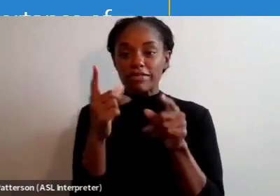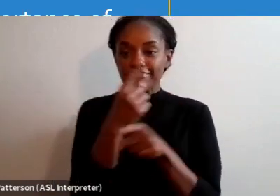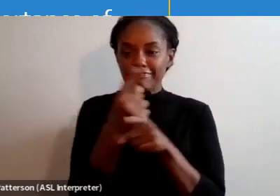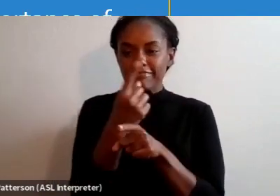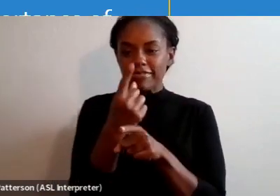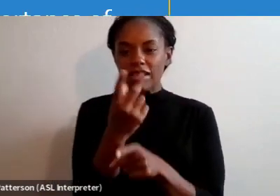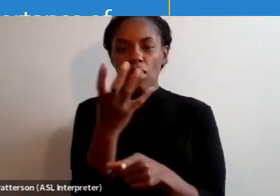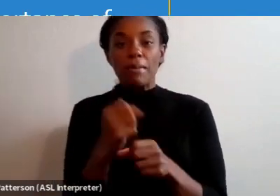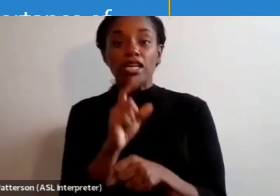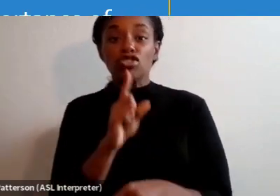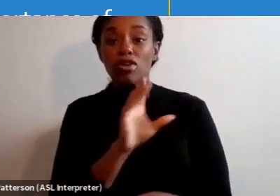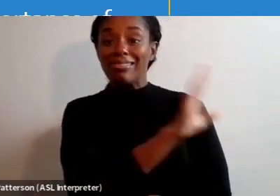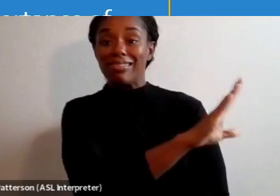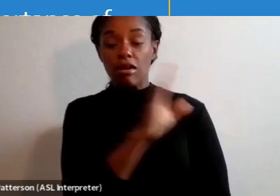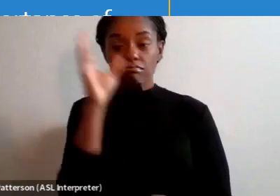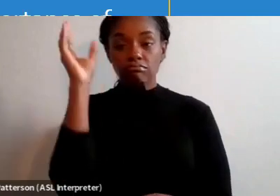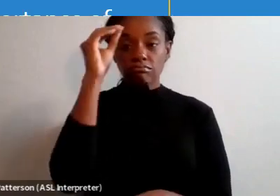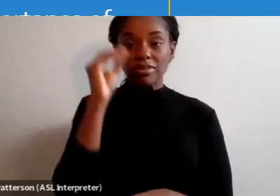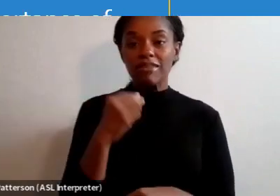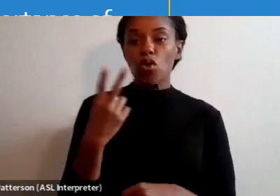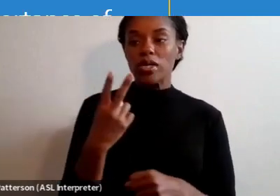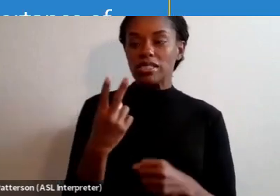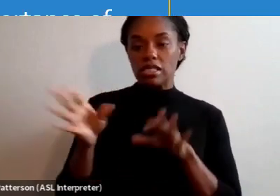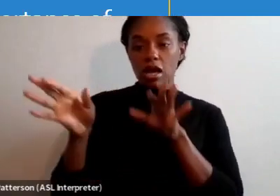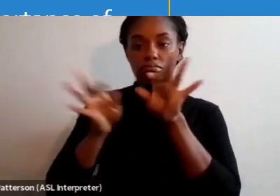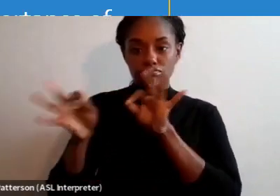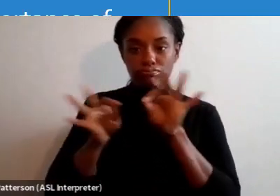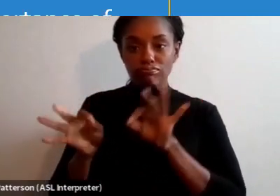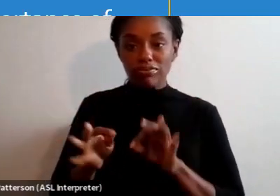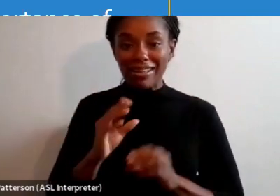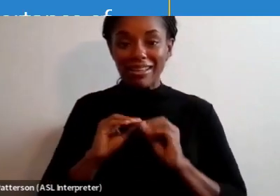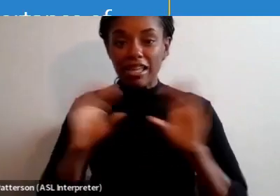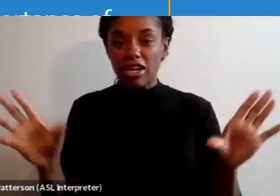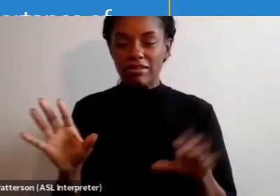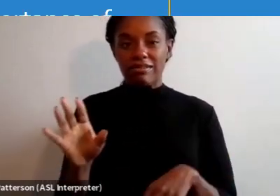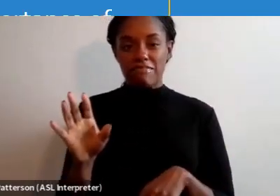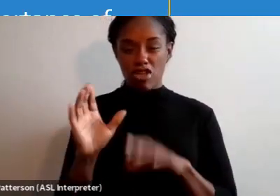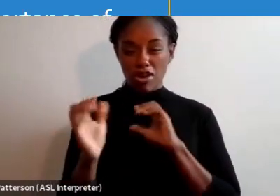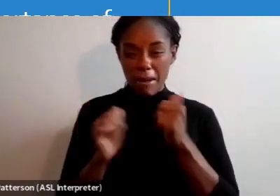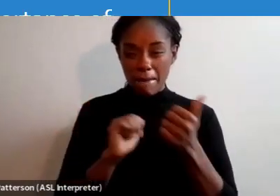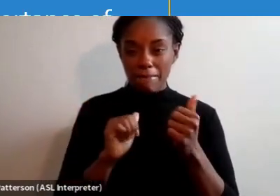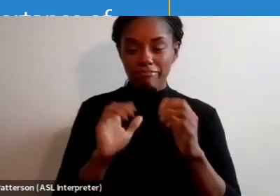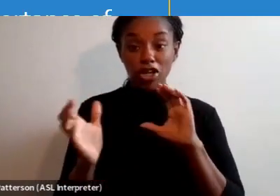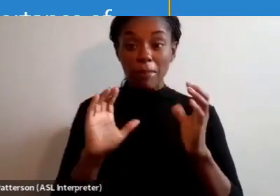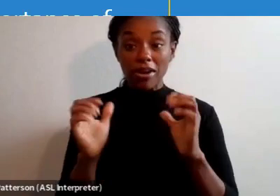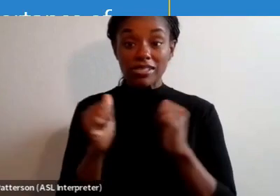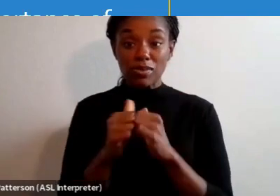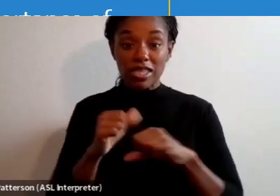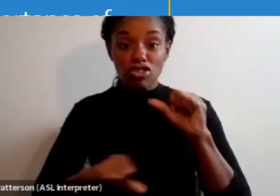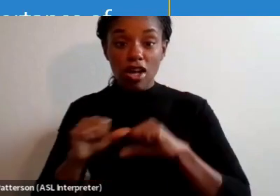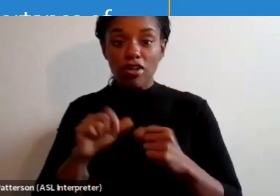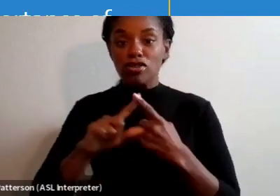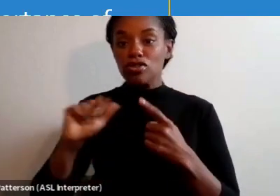their voices reflected. They're comparing us to each other. They're comparing us to ad hoc interpreters, to themselves,